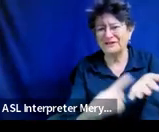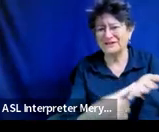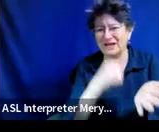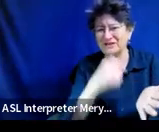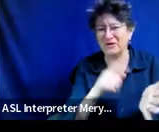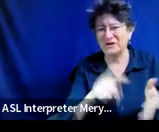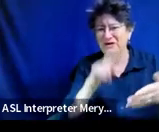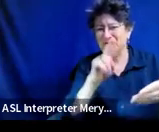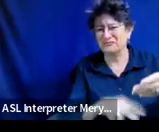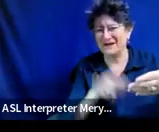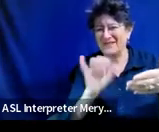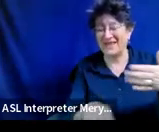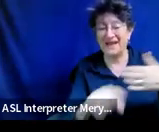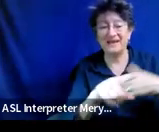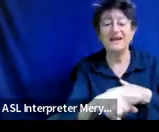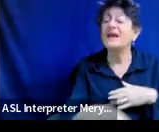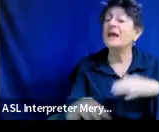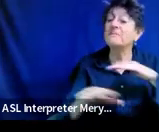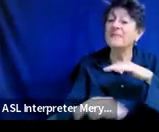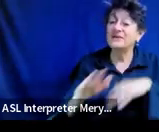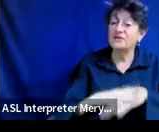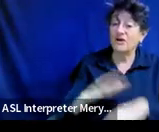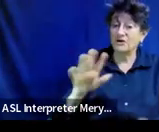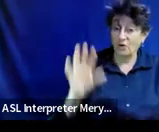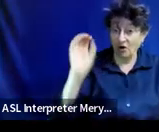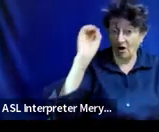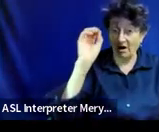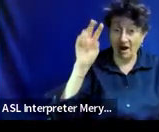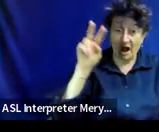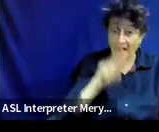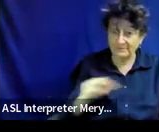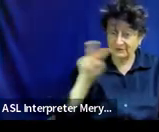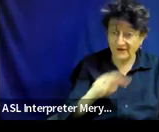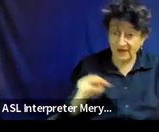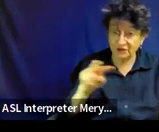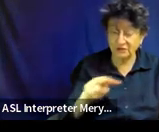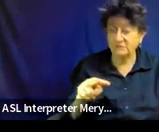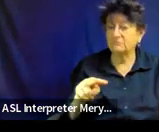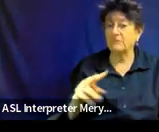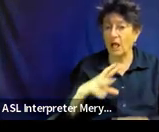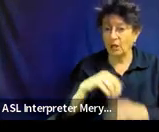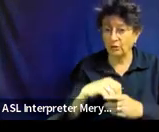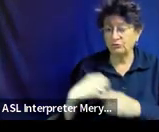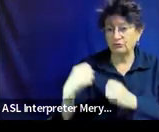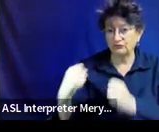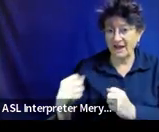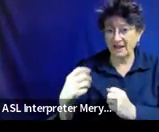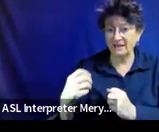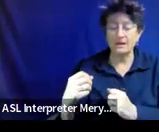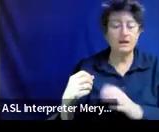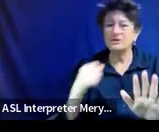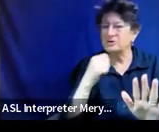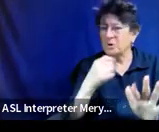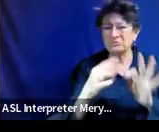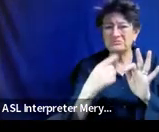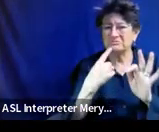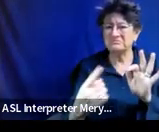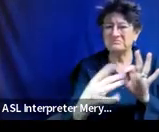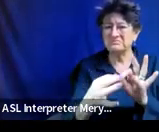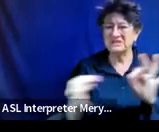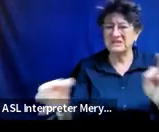based on the evaluations and observations include areas of strength and relative strength don't restate those standard scores